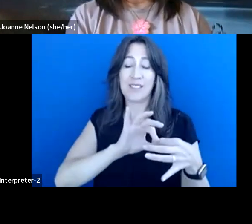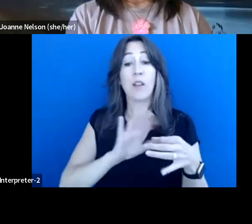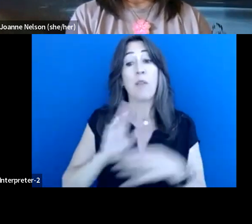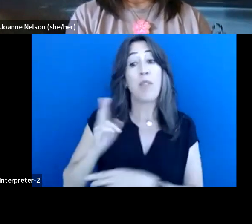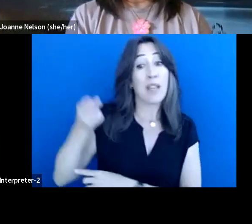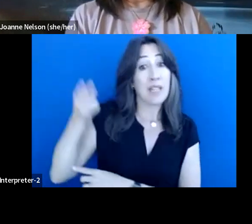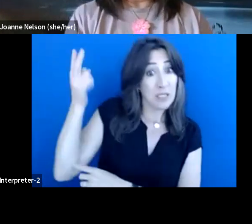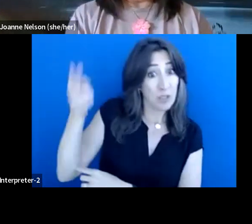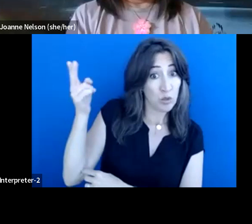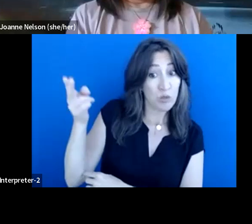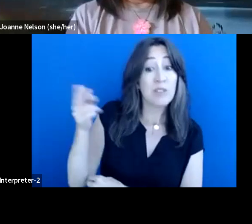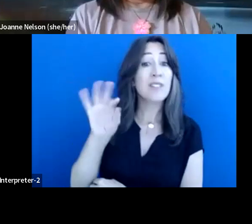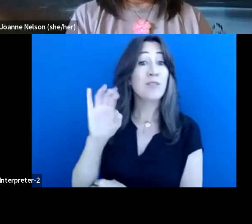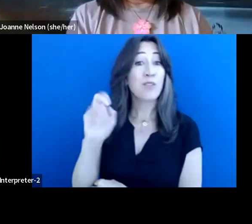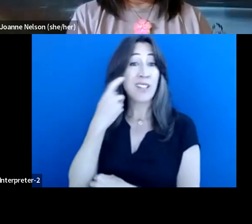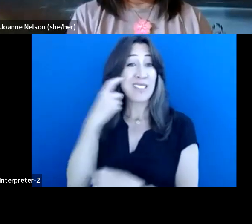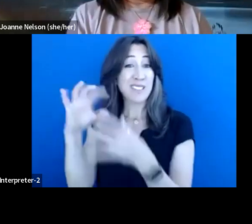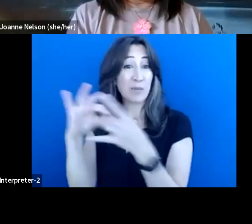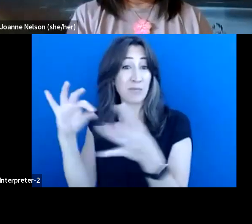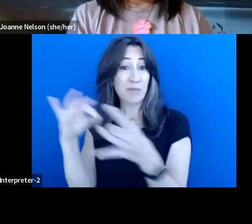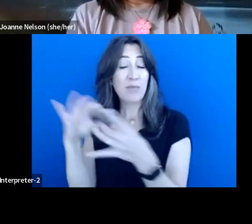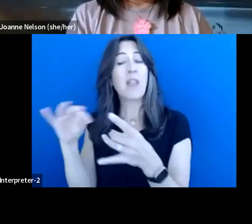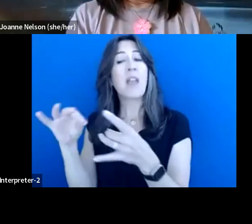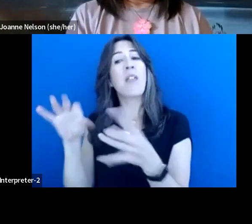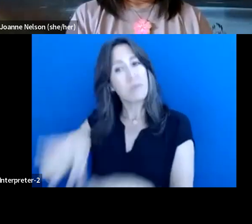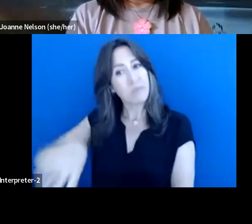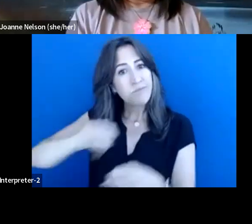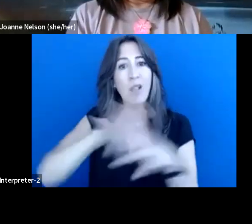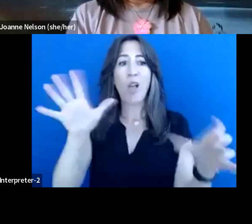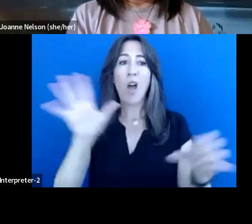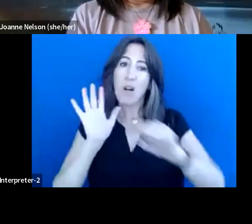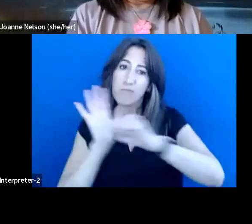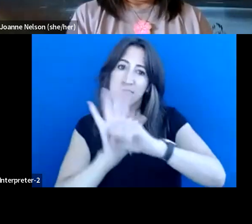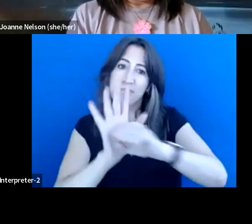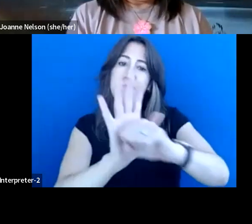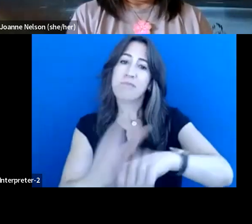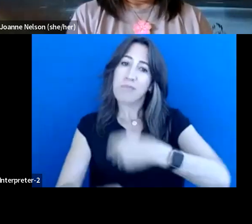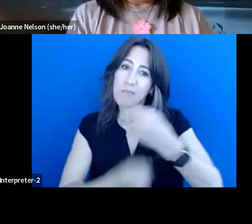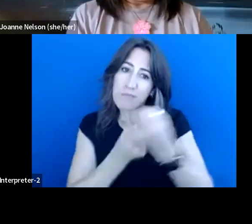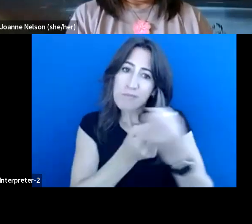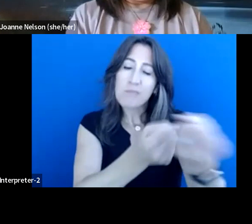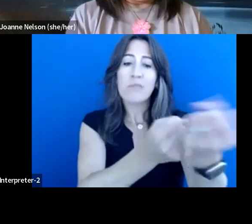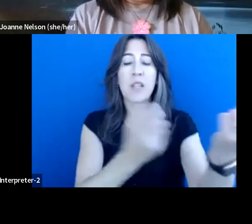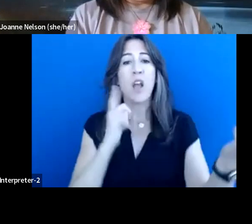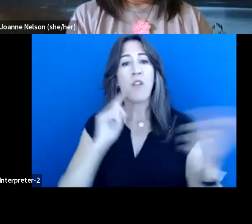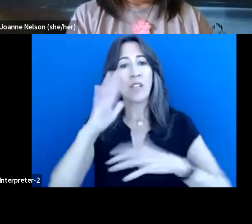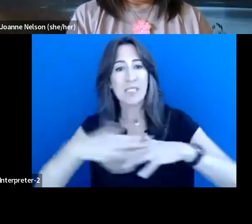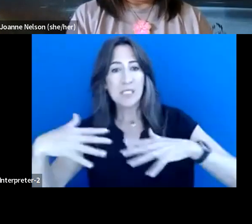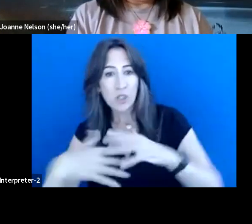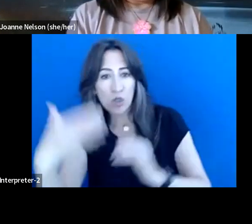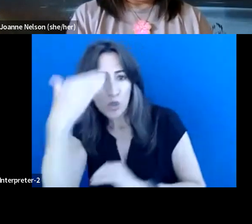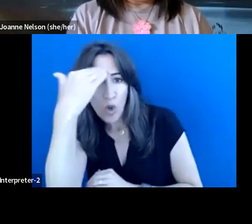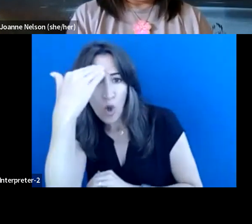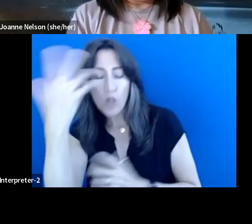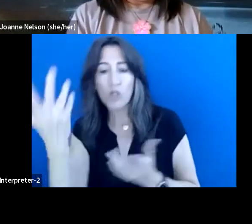advocacy for indigenous knowledge to be brought into ocean health management and fisheries management.